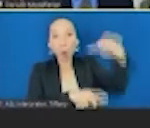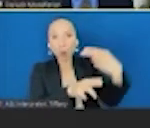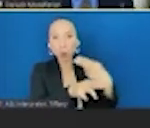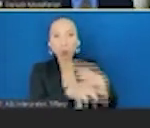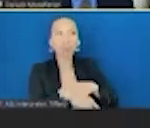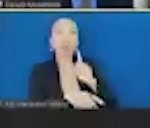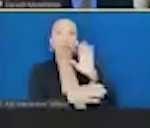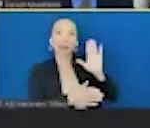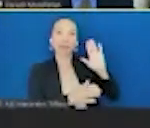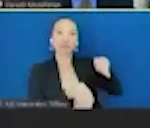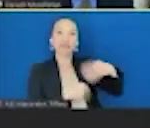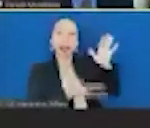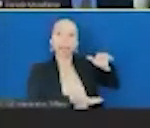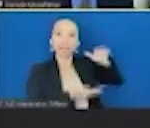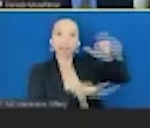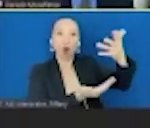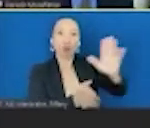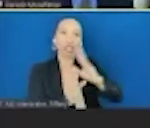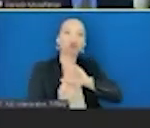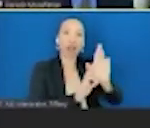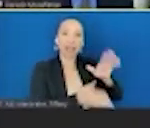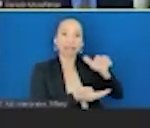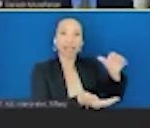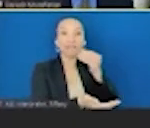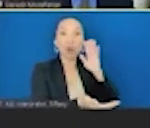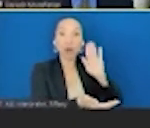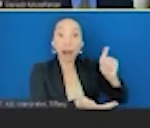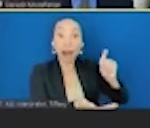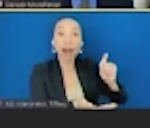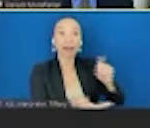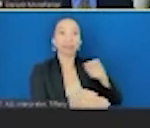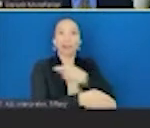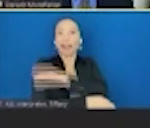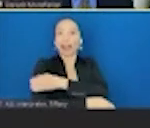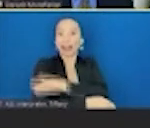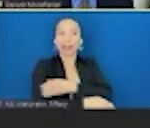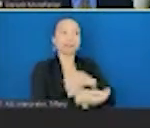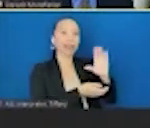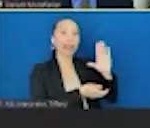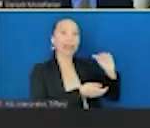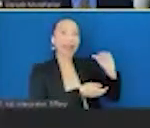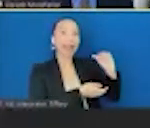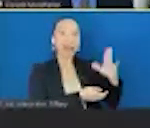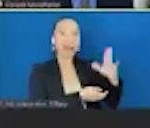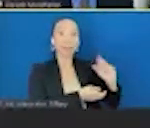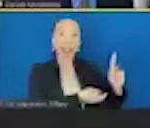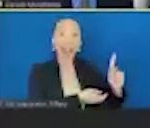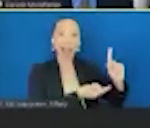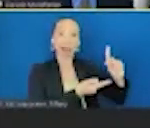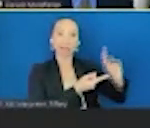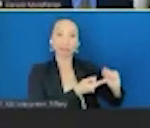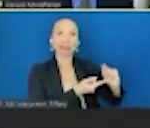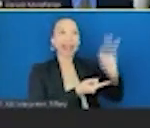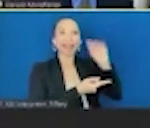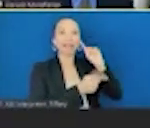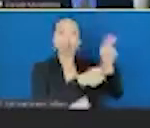box in the hospital or in the clinic. They can get a cashback rebate from an electronic card if they go shop at grocery